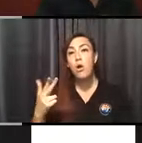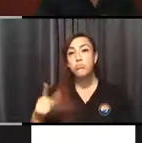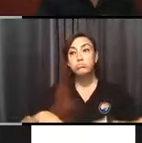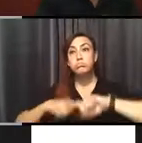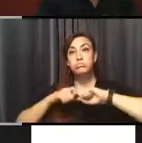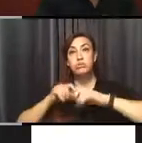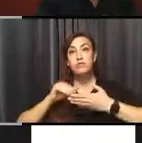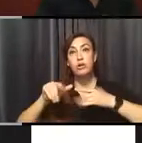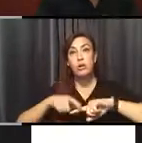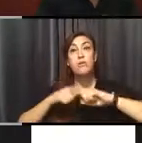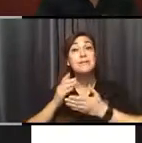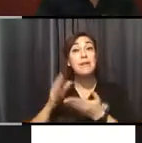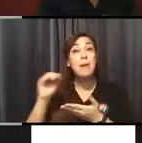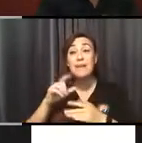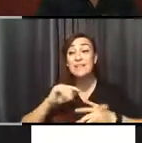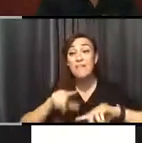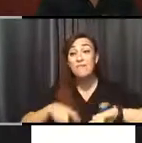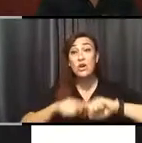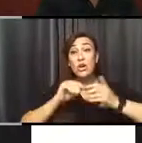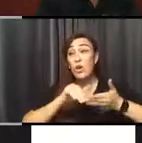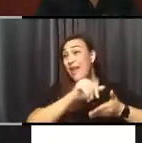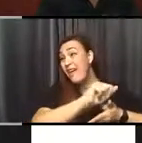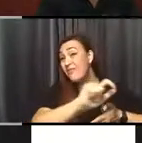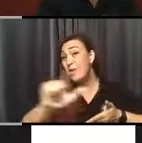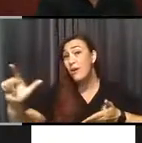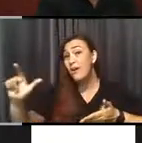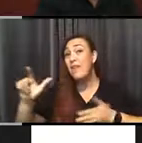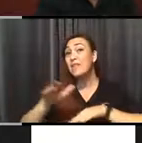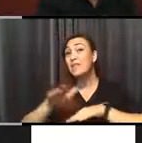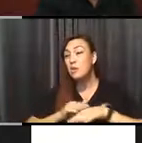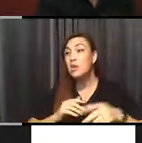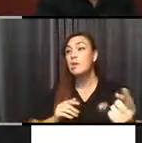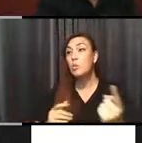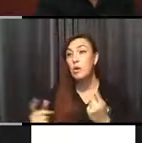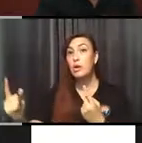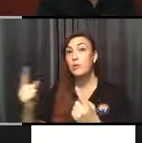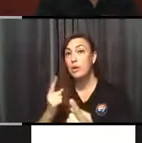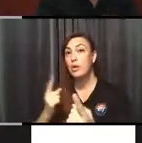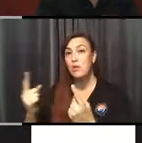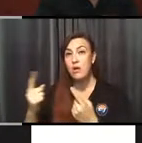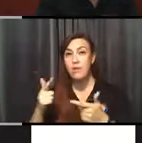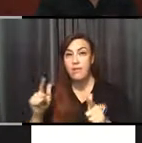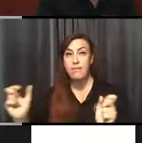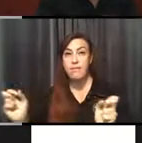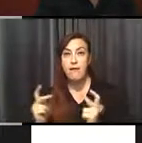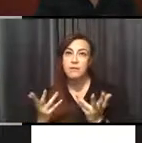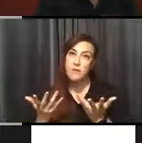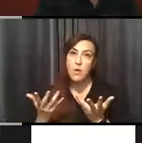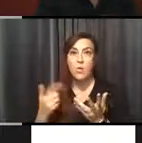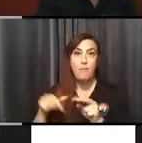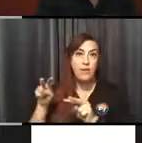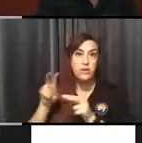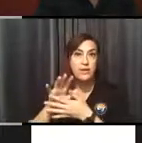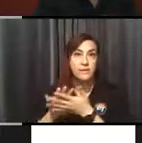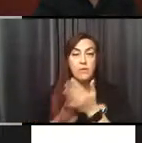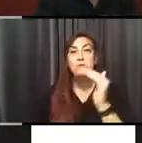people and then they slowly brought them back. So it's been kind of good helping them and monitoring them. Other services